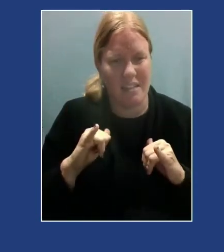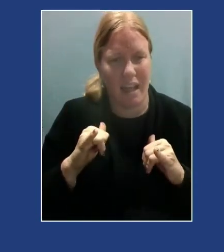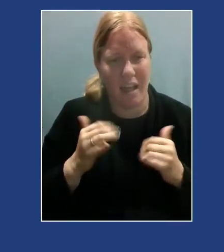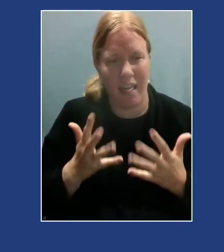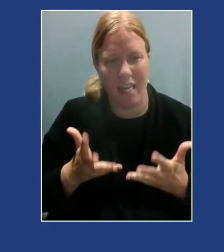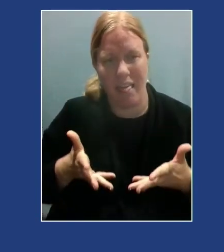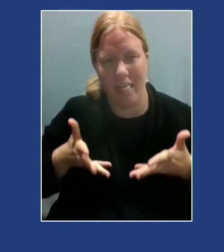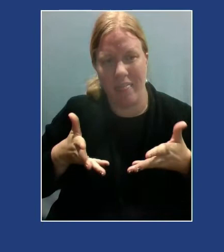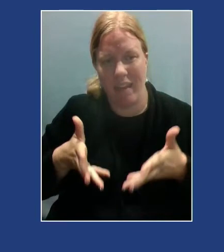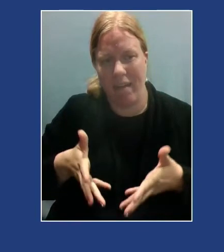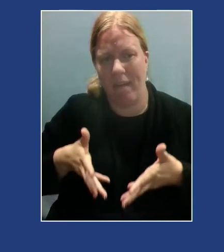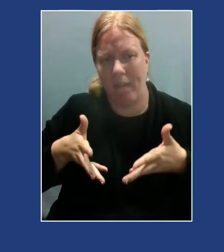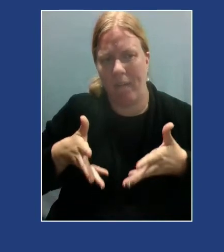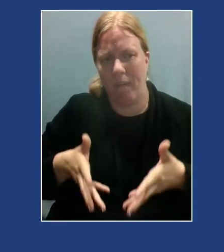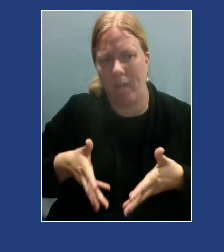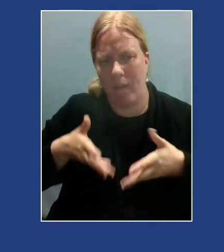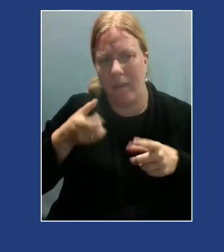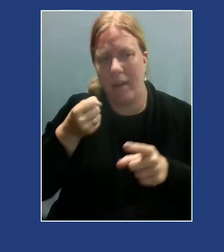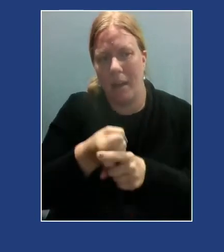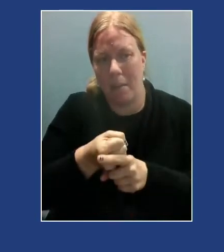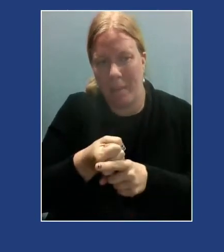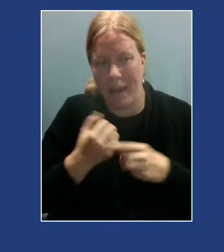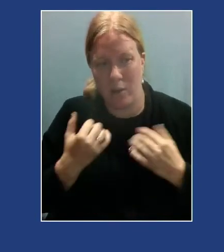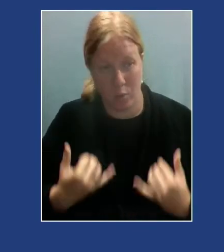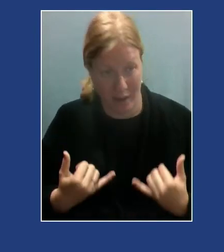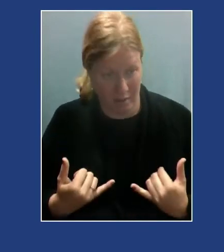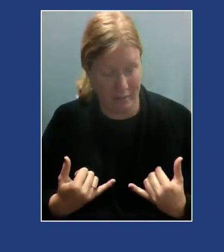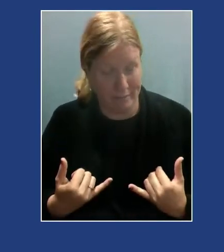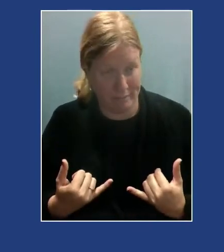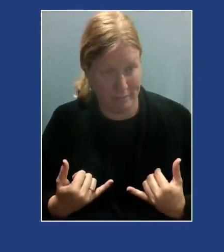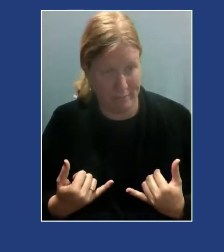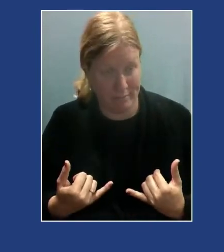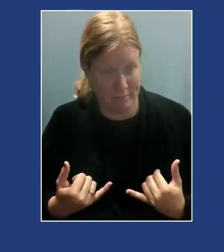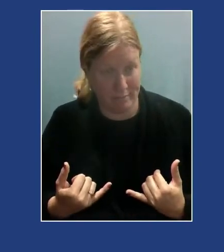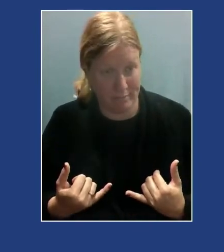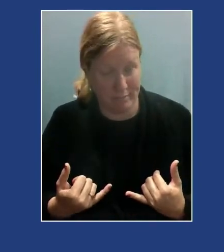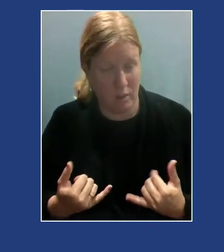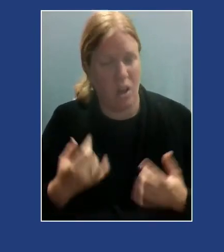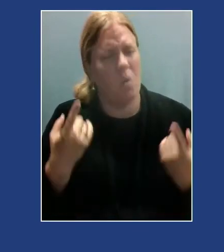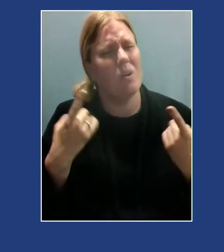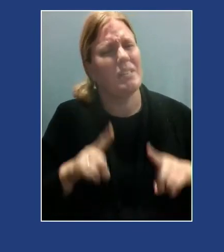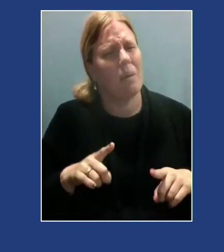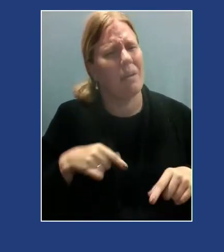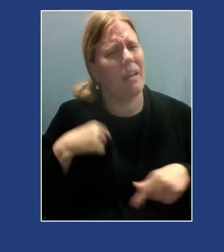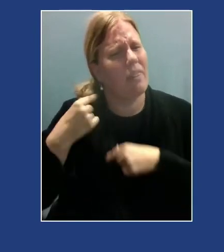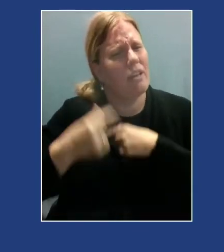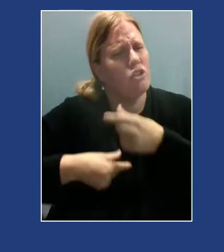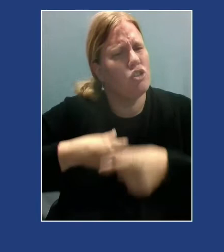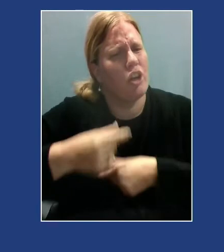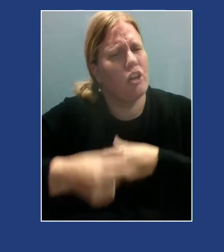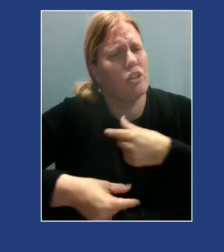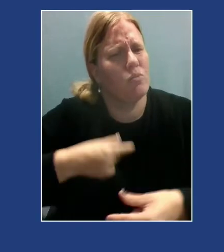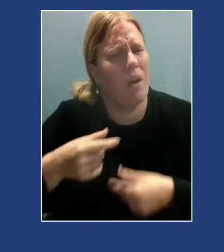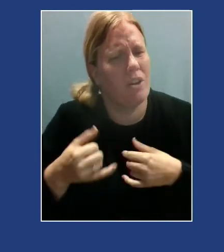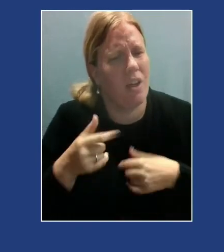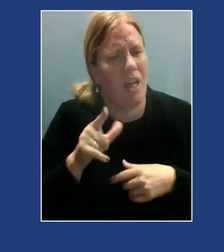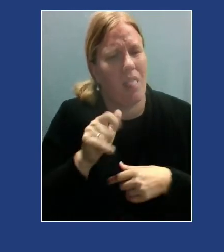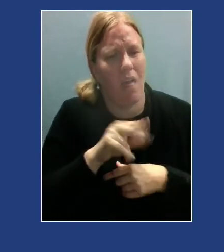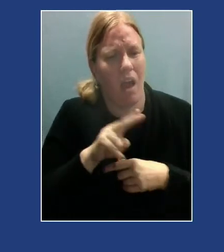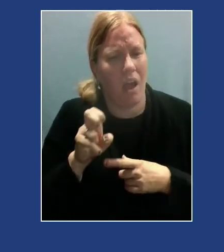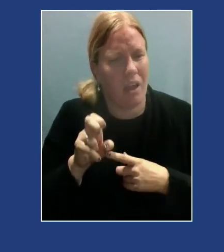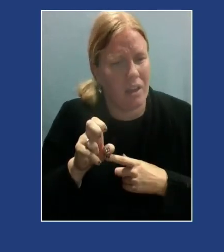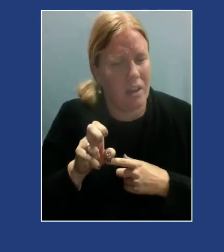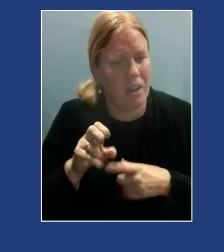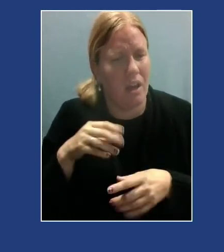impact them today? What's happened on an intergenerational line? What's happened within the generations within their families?